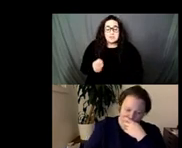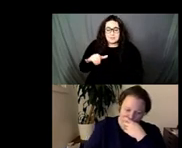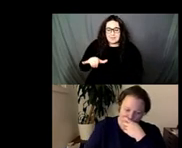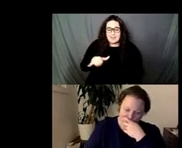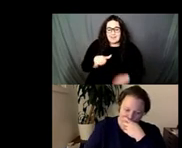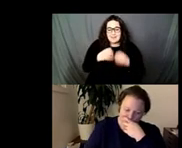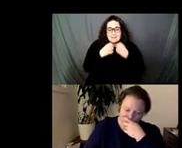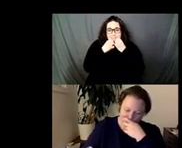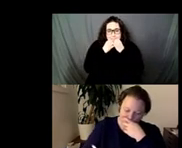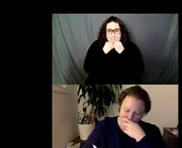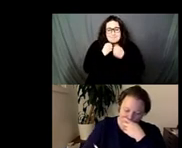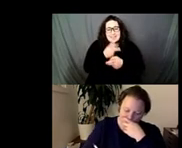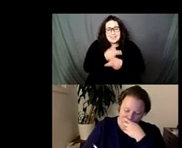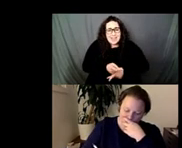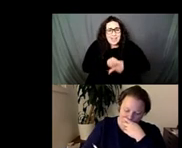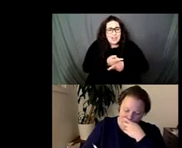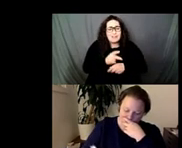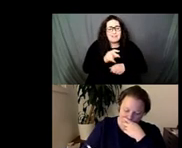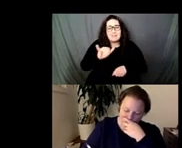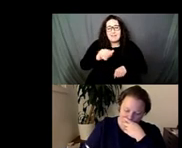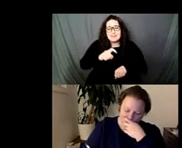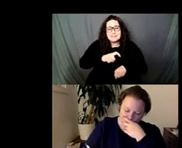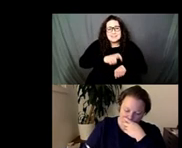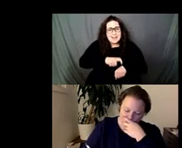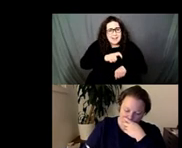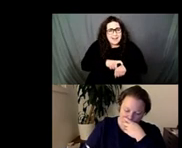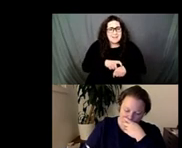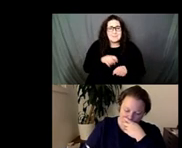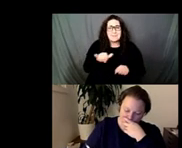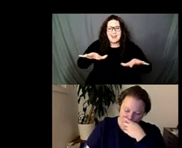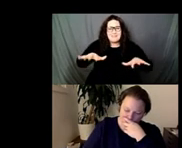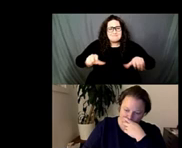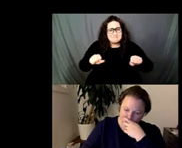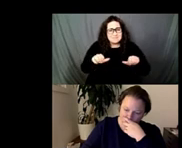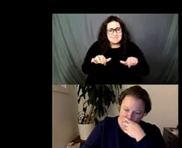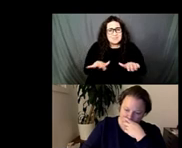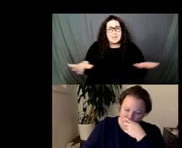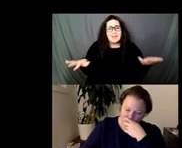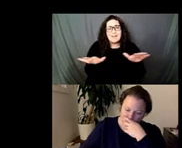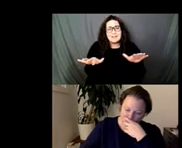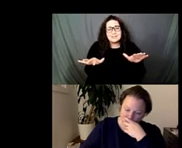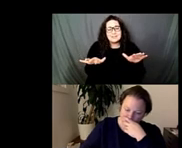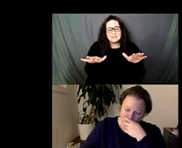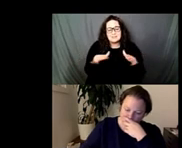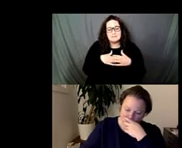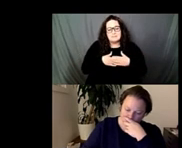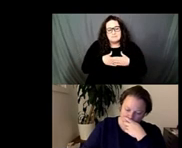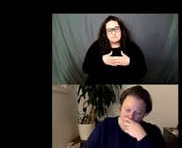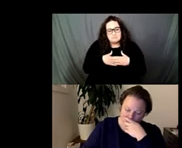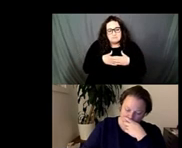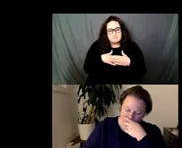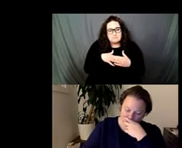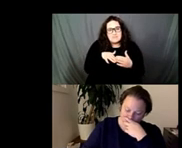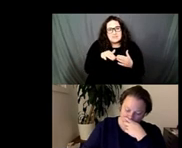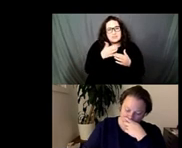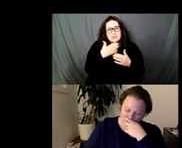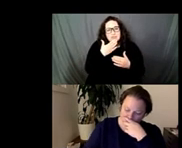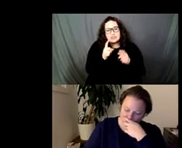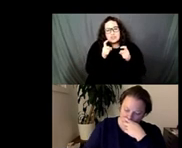an extraordinary gesture in a time when we it's hard for us to find care for each other or for our lost